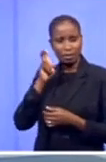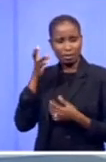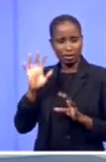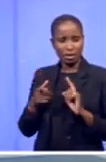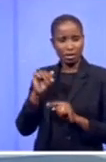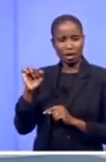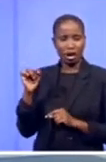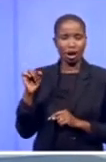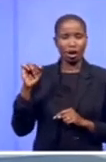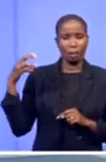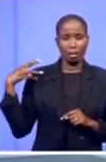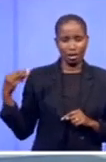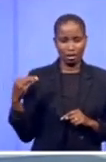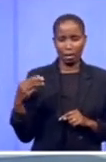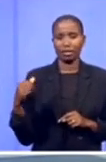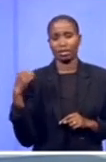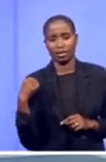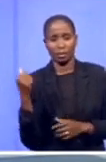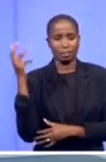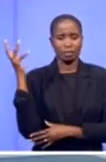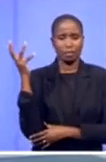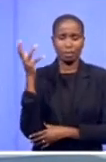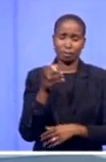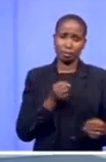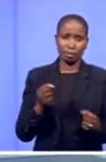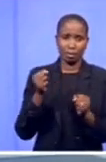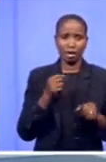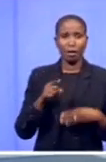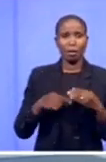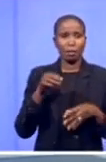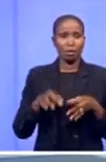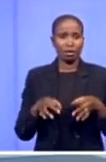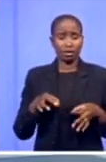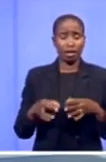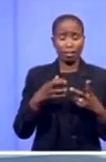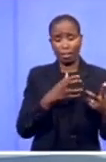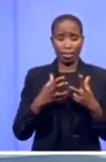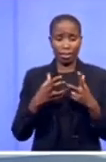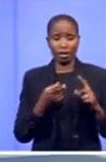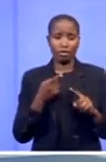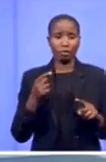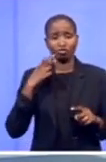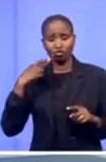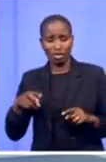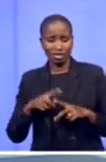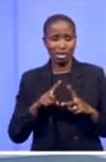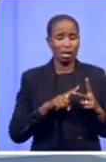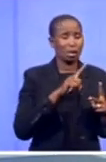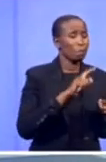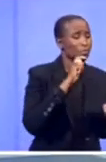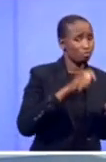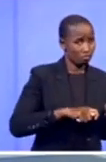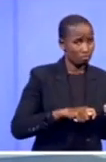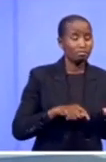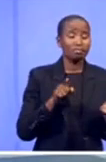comes amid geopolitical tensions stemming from the Russian-Ukraine conflict. Even Minister Mantashe, in his address to the Africa